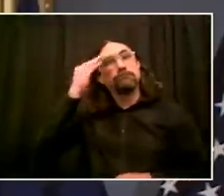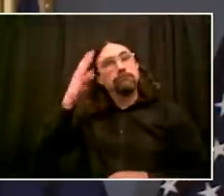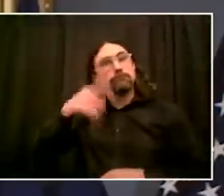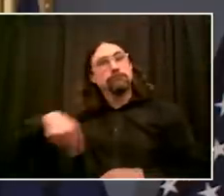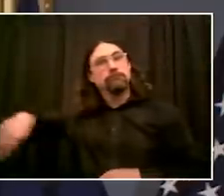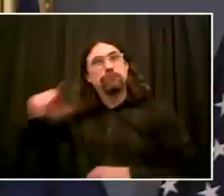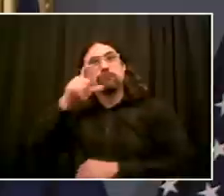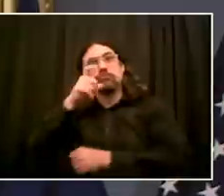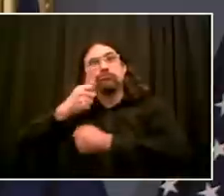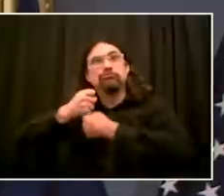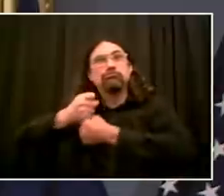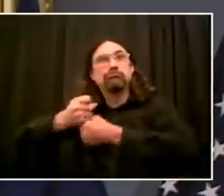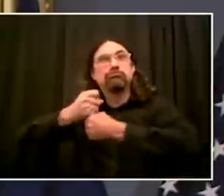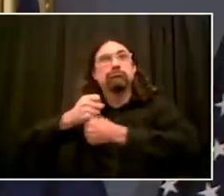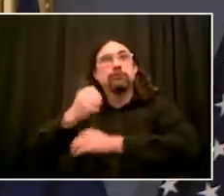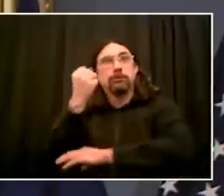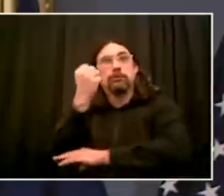respect.